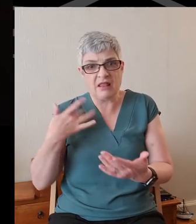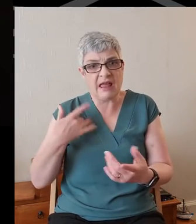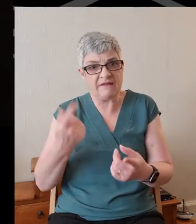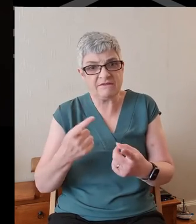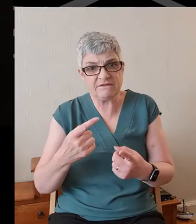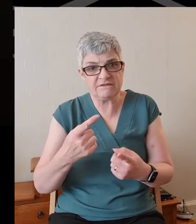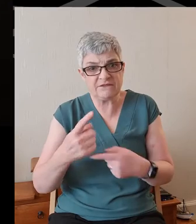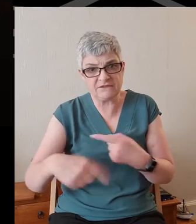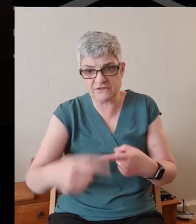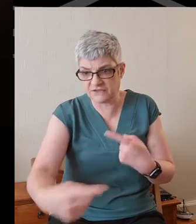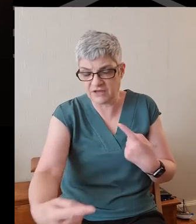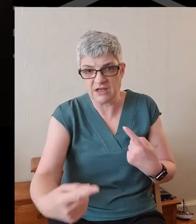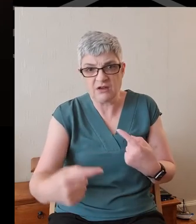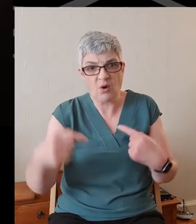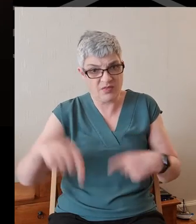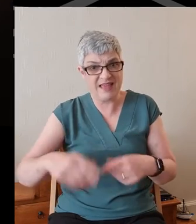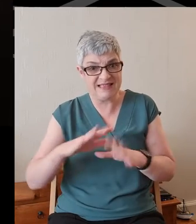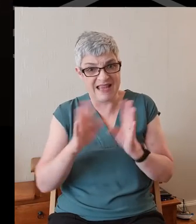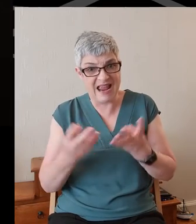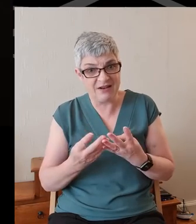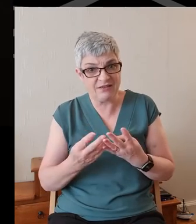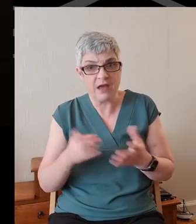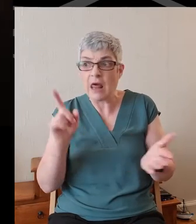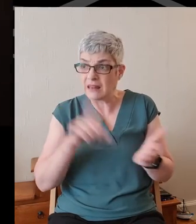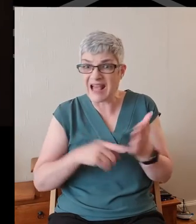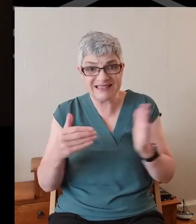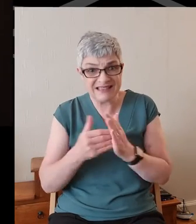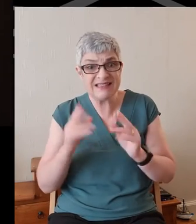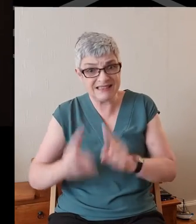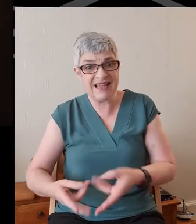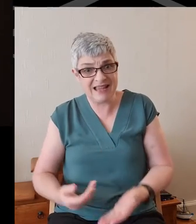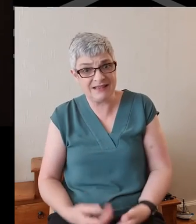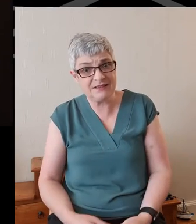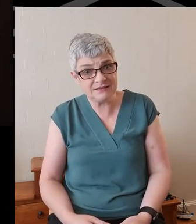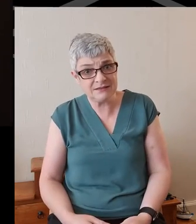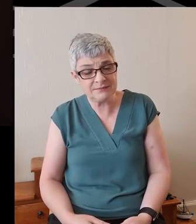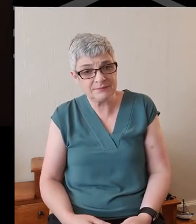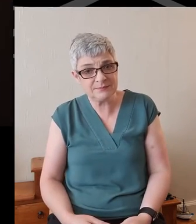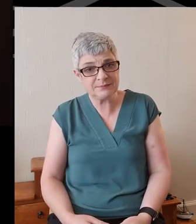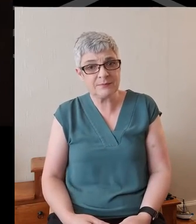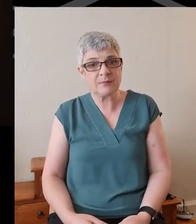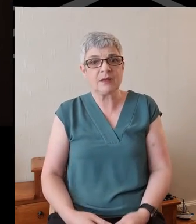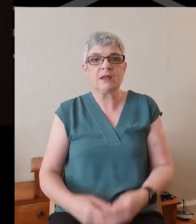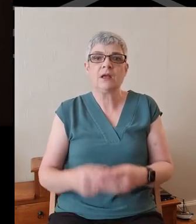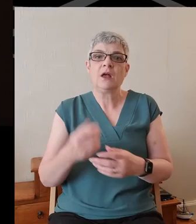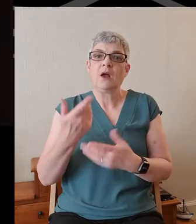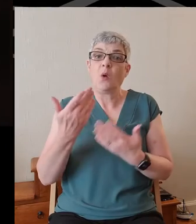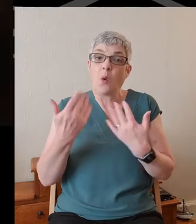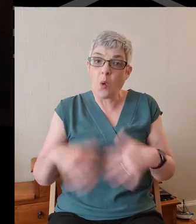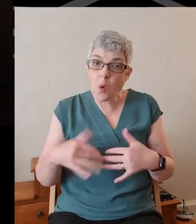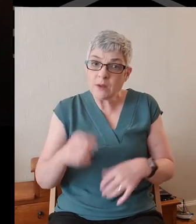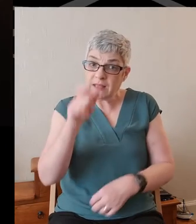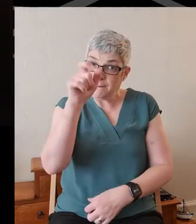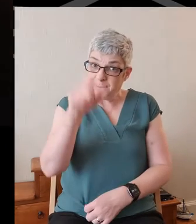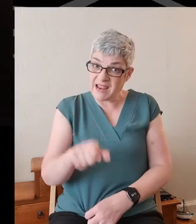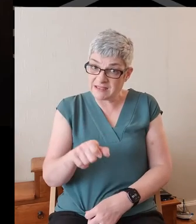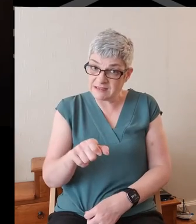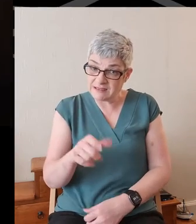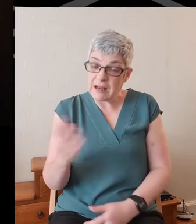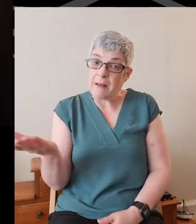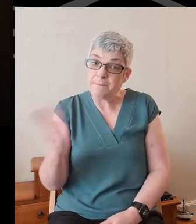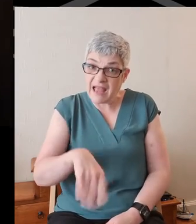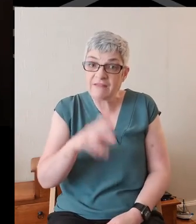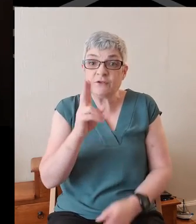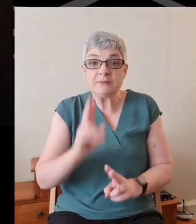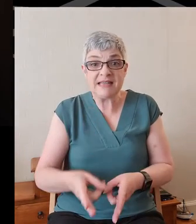on this earth. Lazarus is stone cold dead. The only person who has come back from